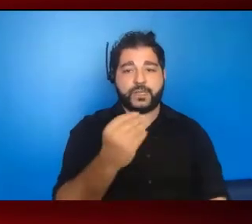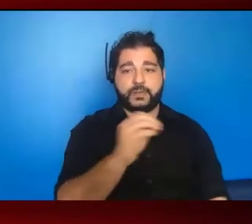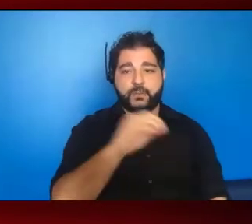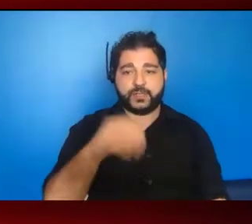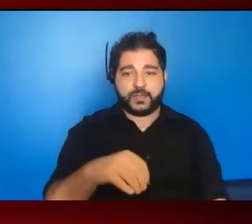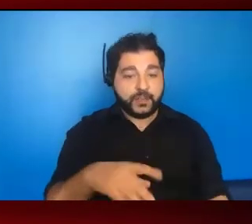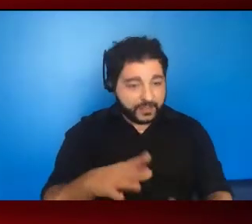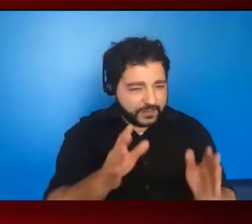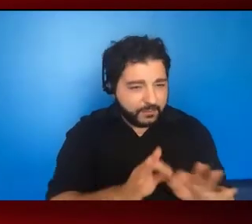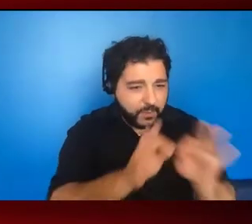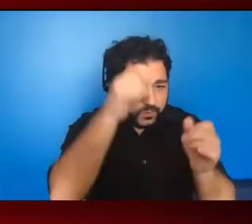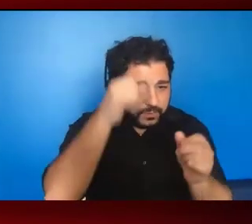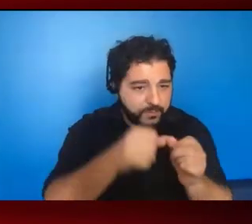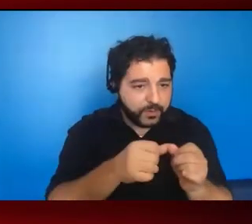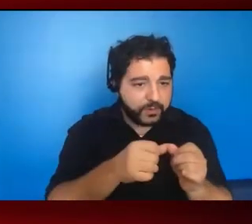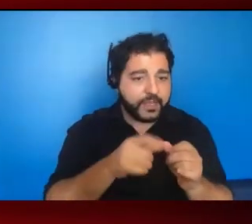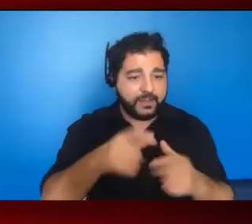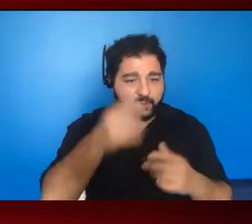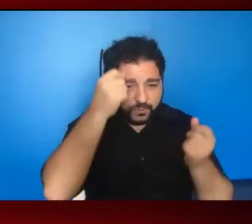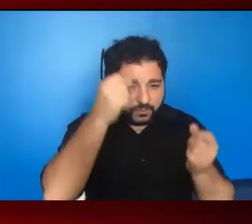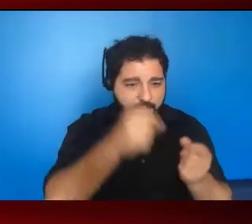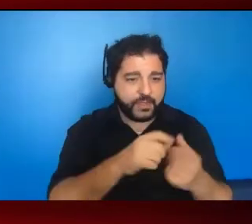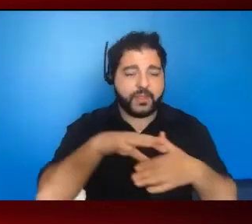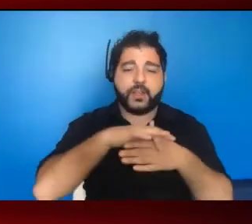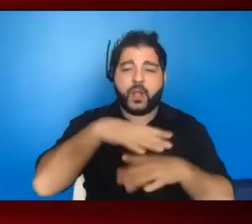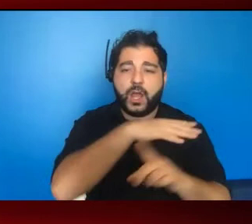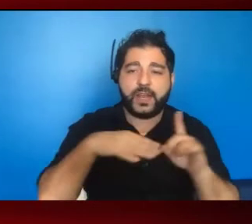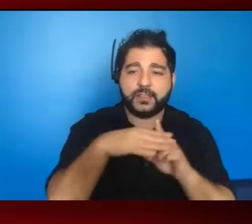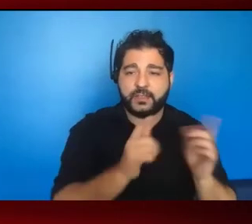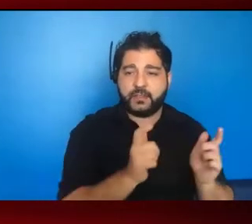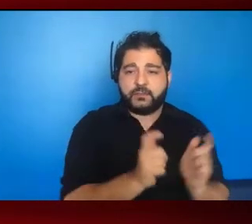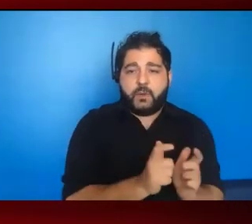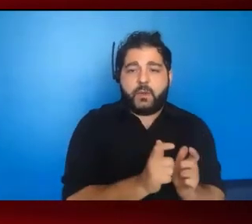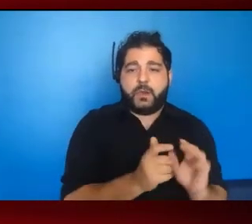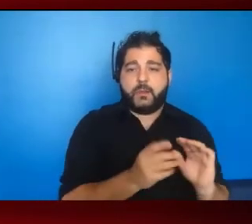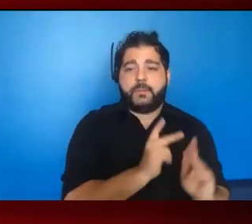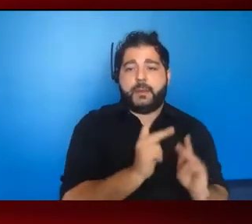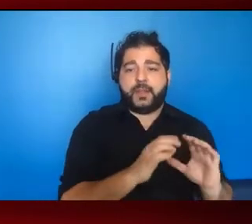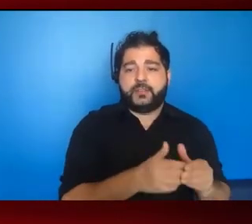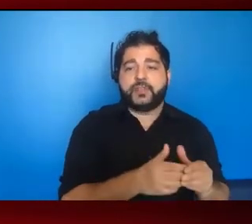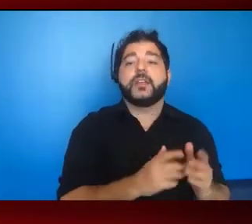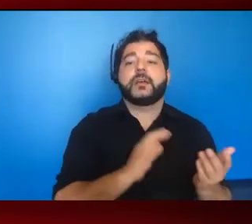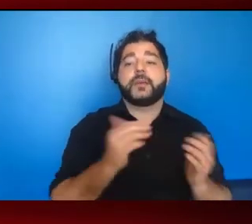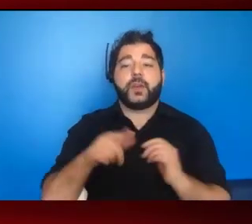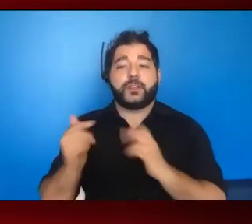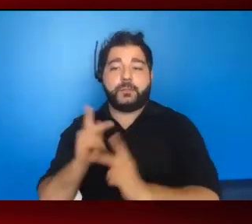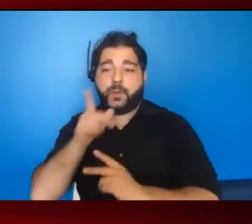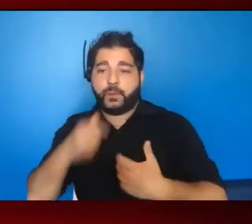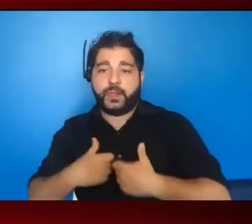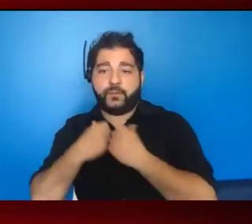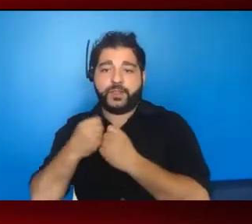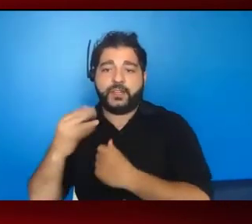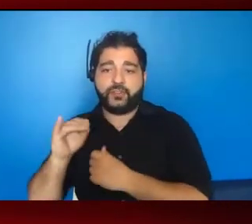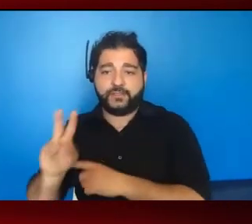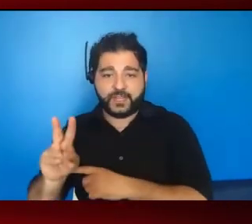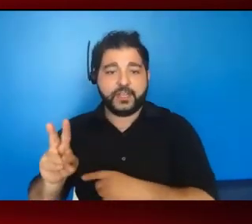important to remember, you got to take that in context. So that's a smaller population, but a lot of people are living with HIV, and that compares to 0